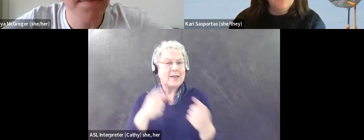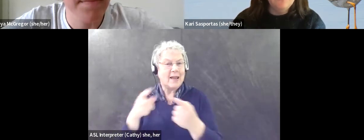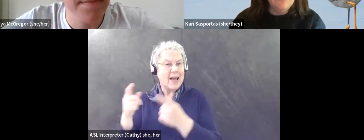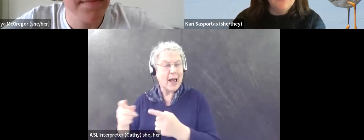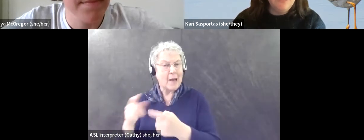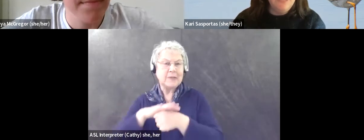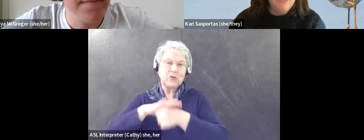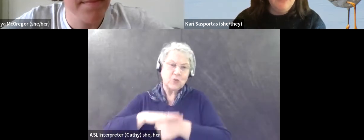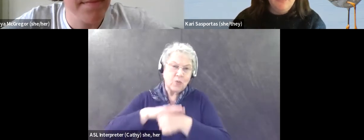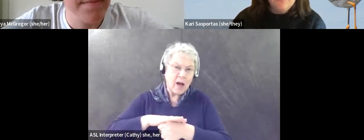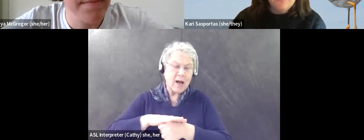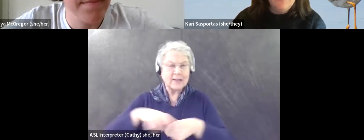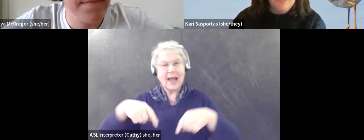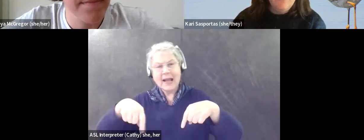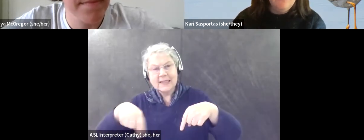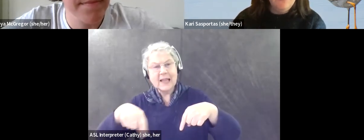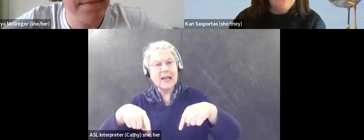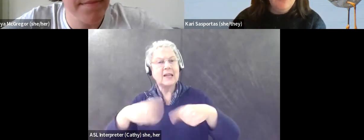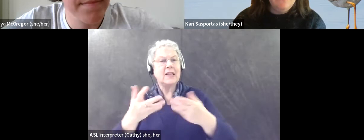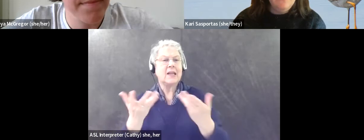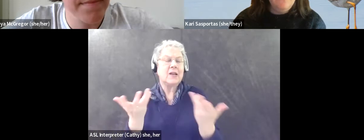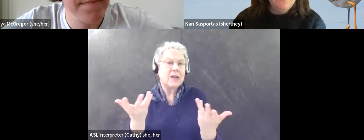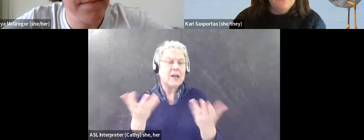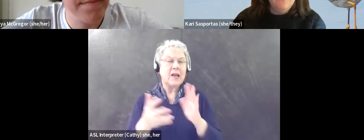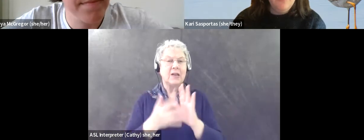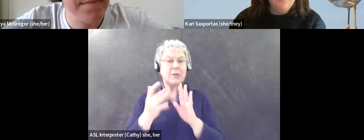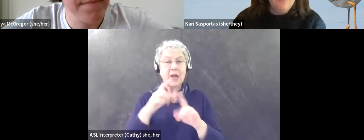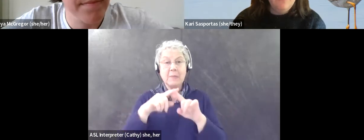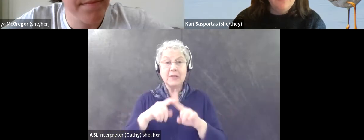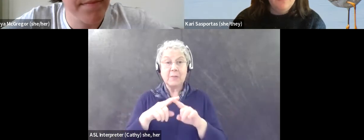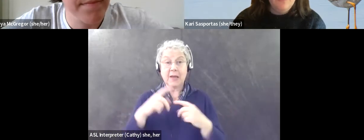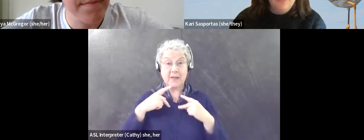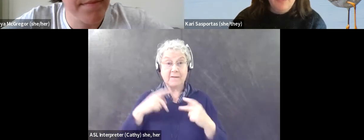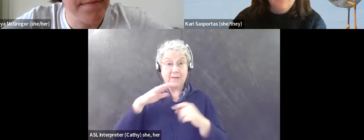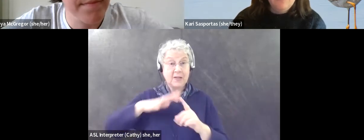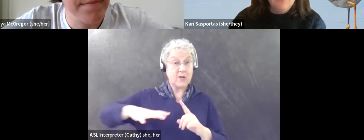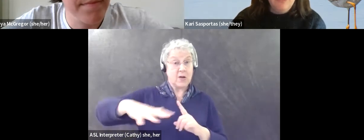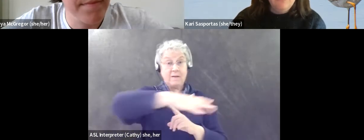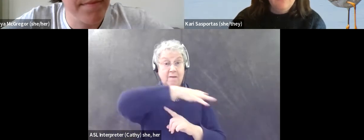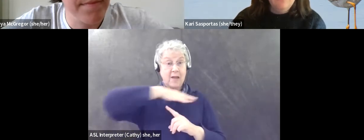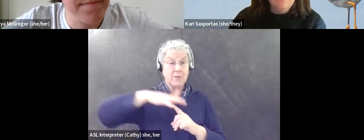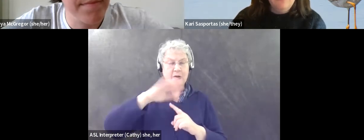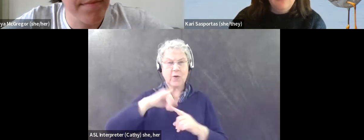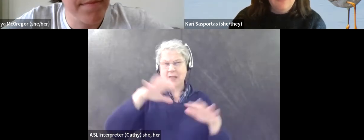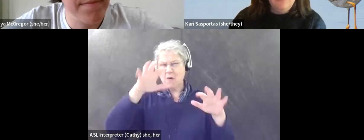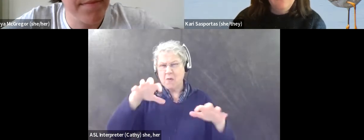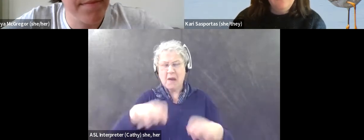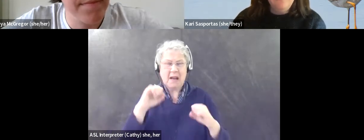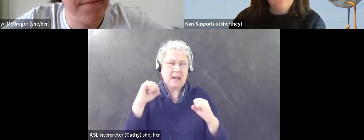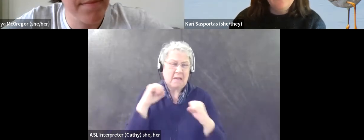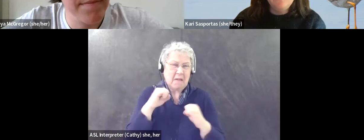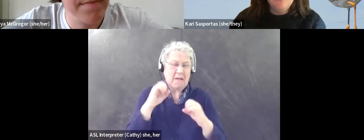levels or anxiety. Sometimes that depends on the physical environment. So if it's rainy and cold and yucky,